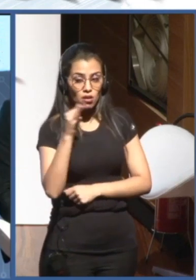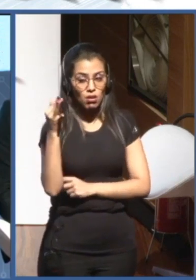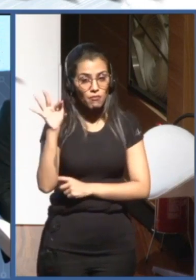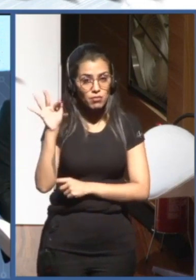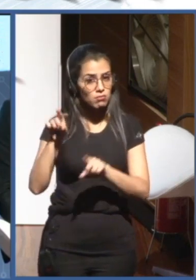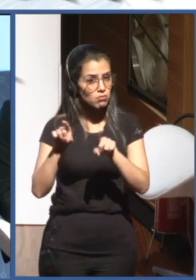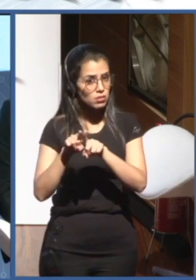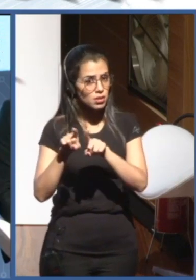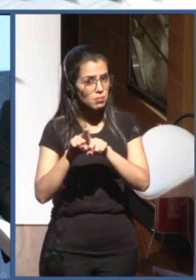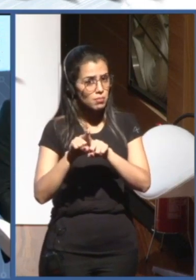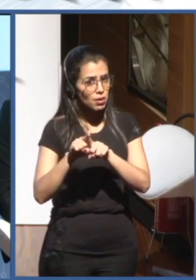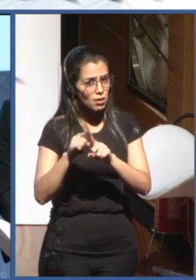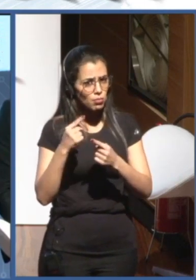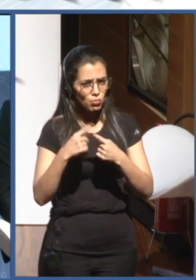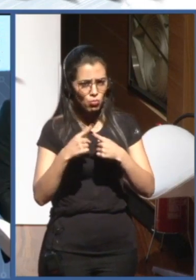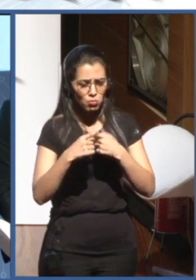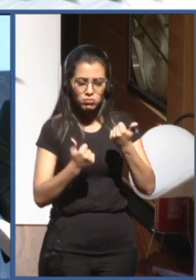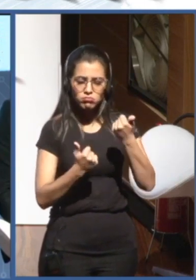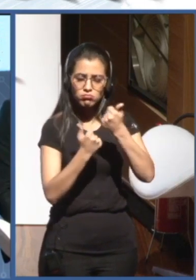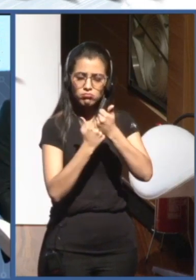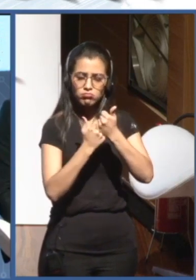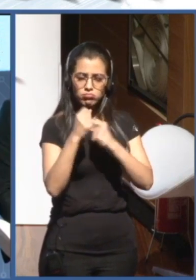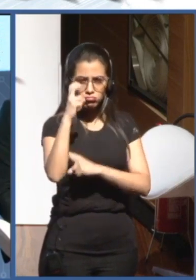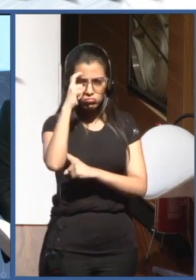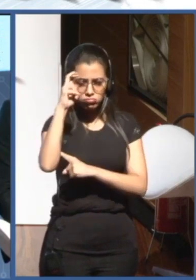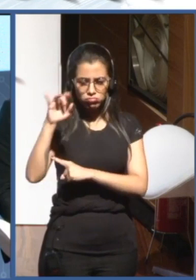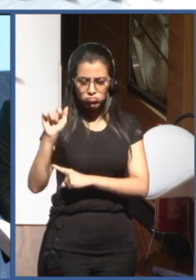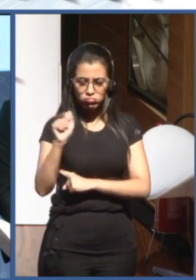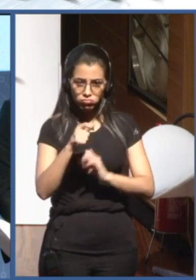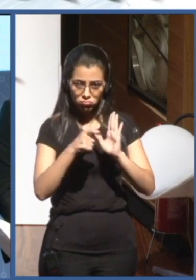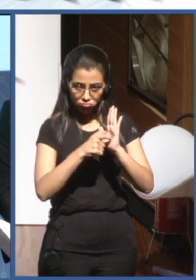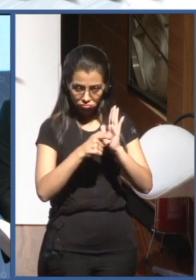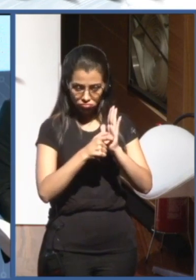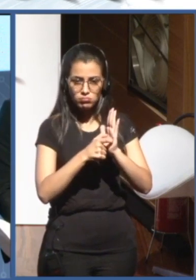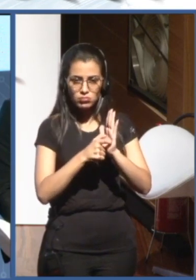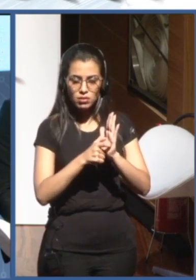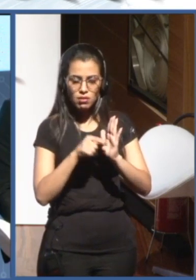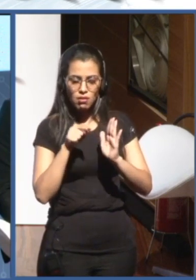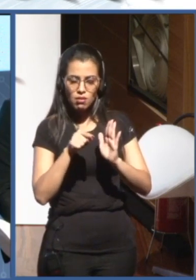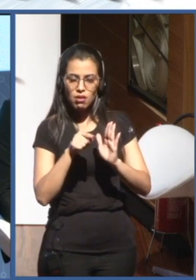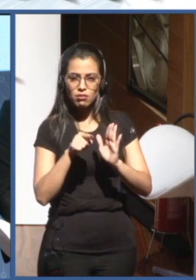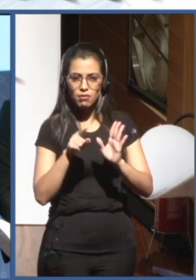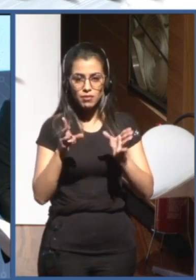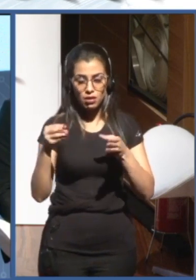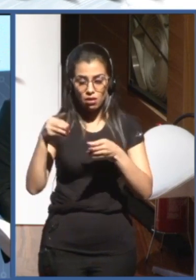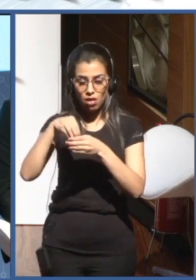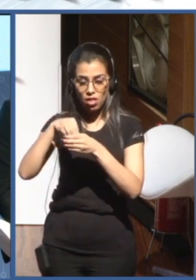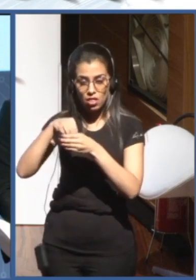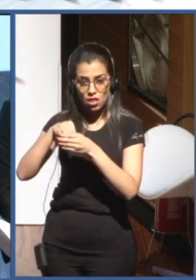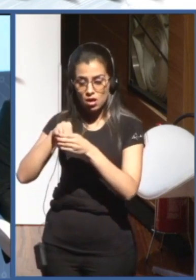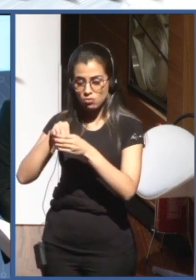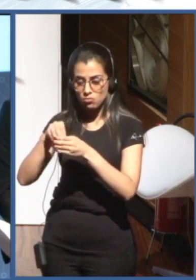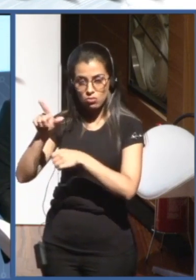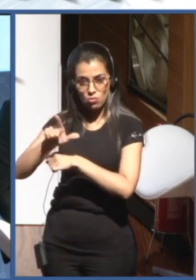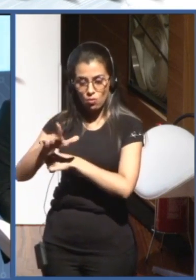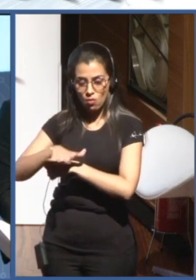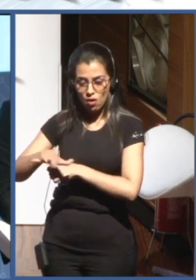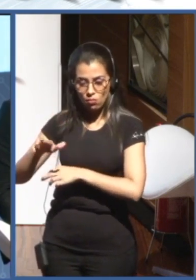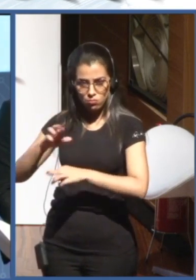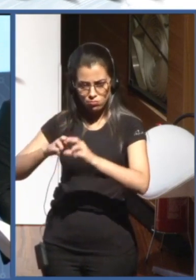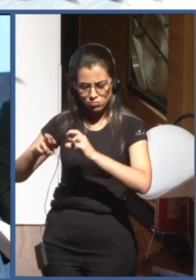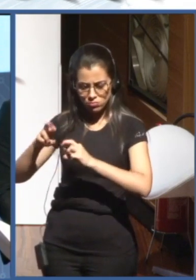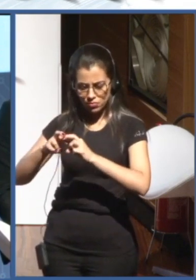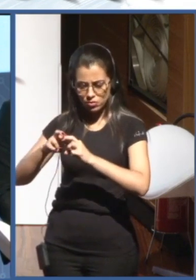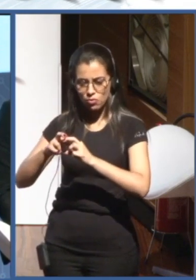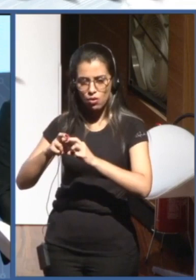within the realm of the observatory as well. And that has goals very similar to ours in terms of trying to get trustworthy AI, but